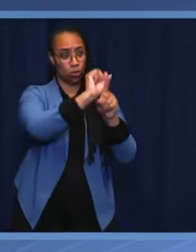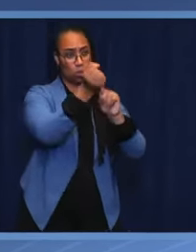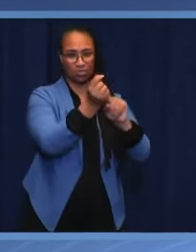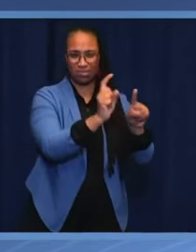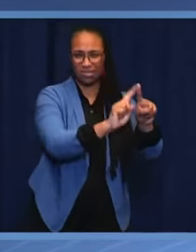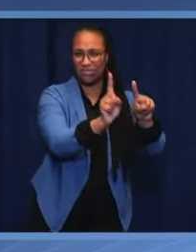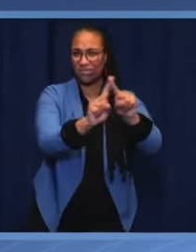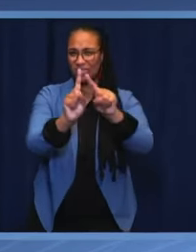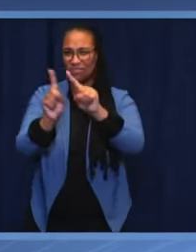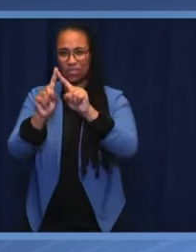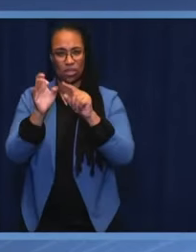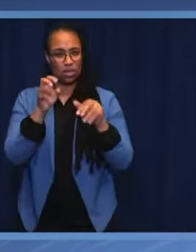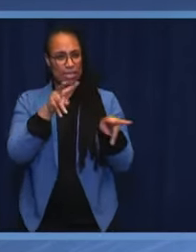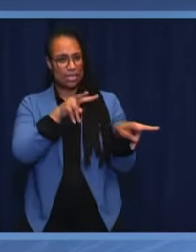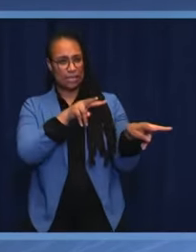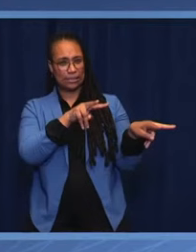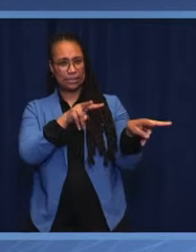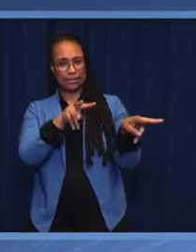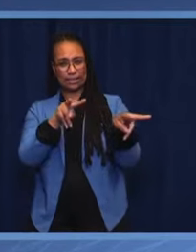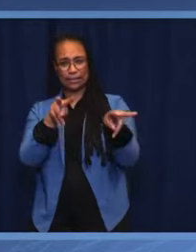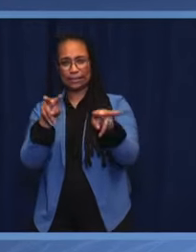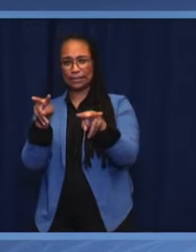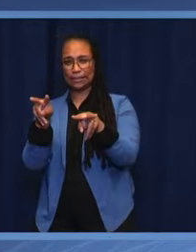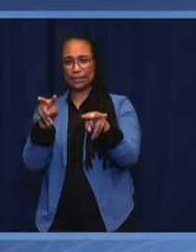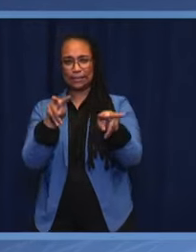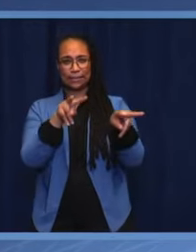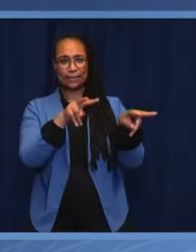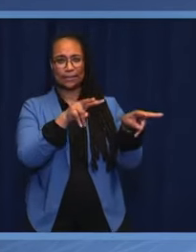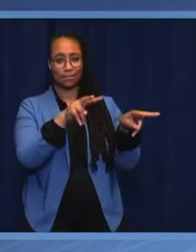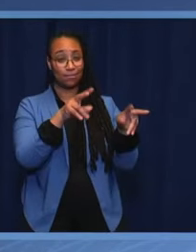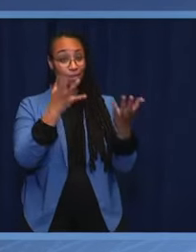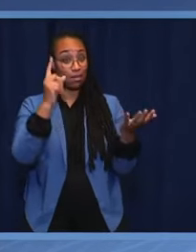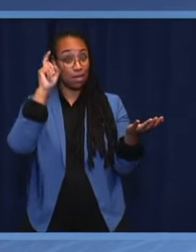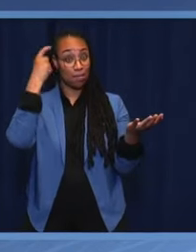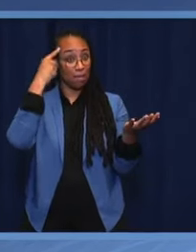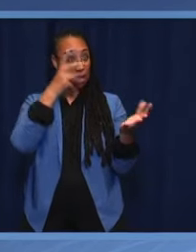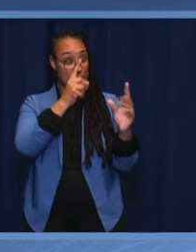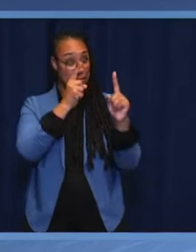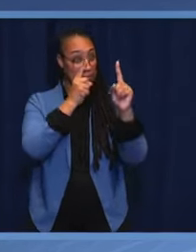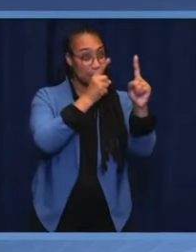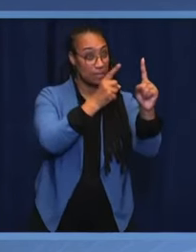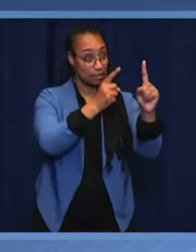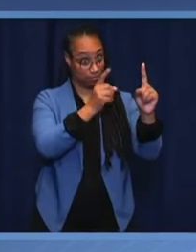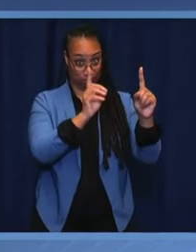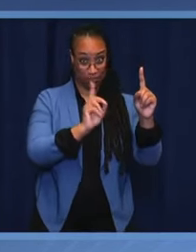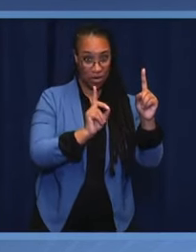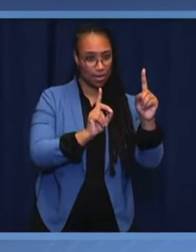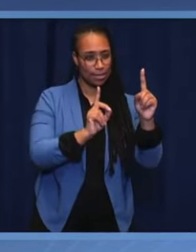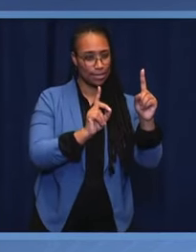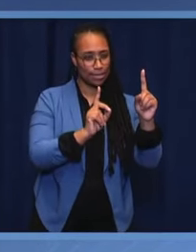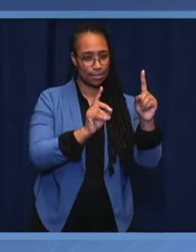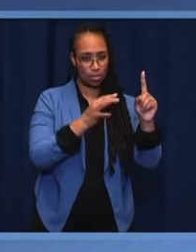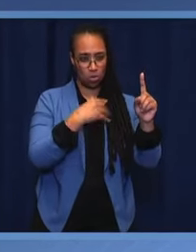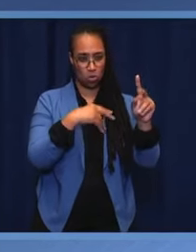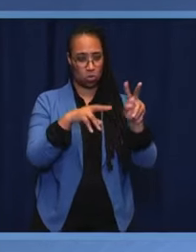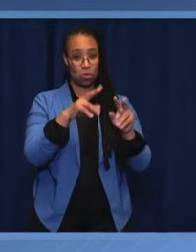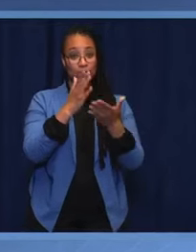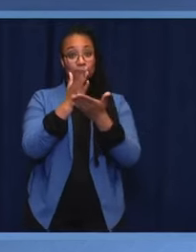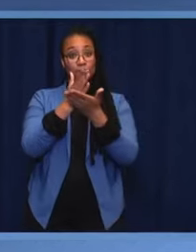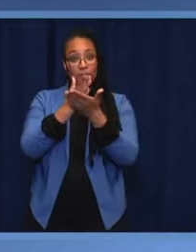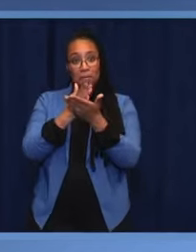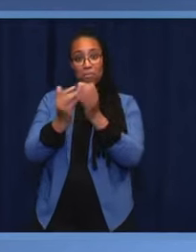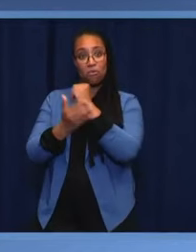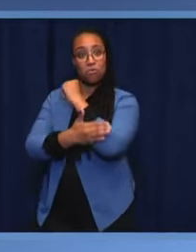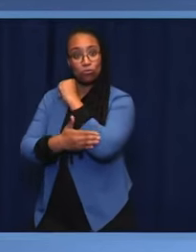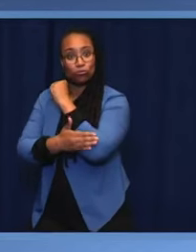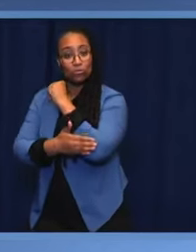aim at the absolute, nevertheless remain relative. In my country, in Niger, for the past 30 years, there